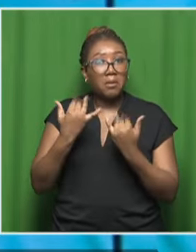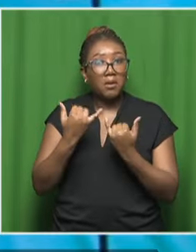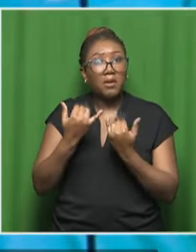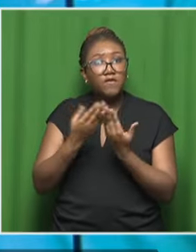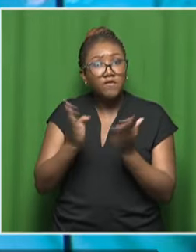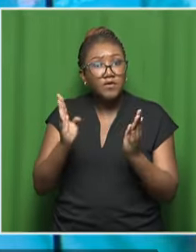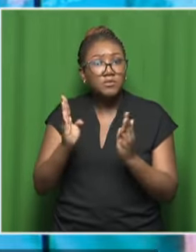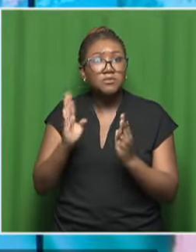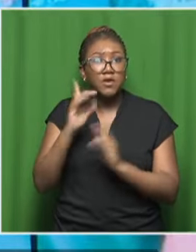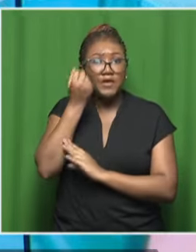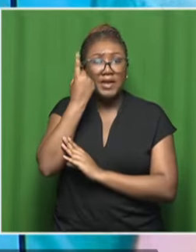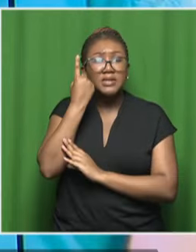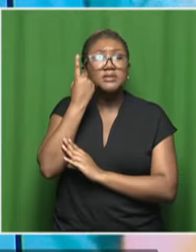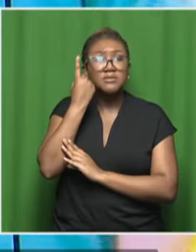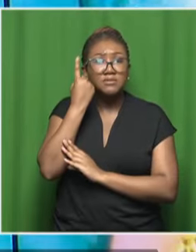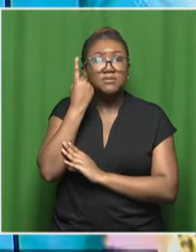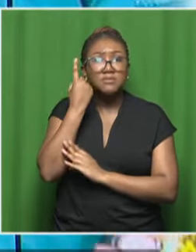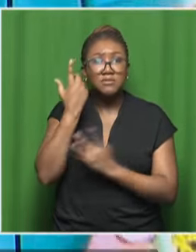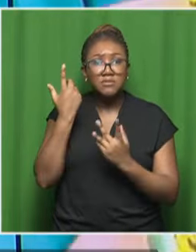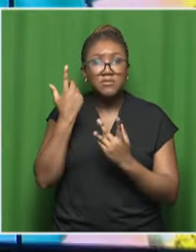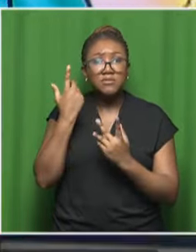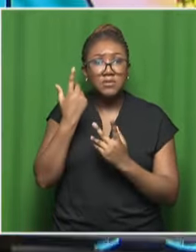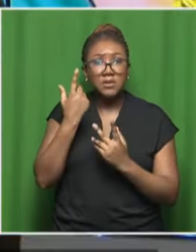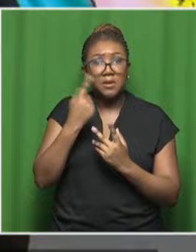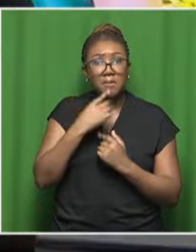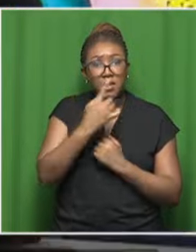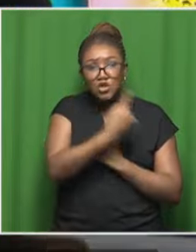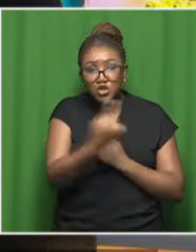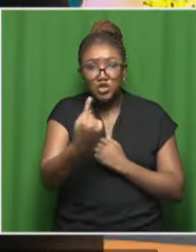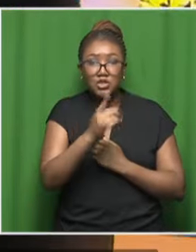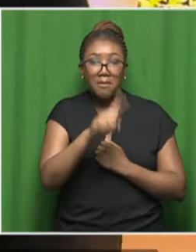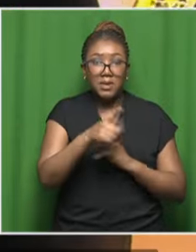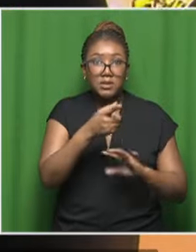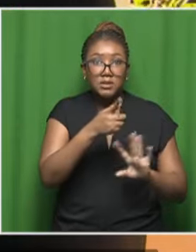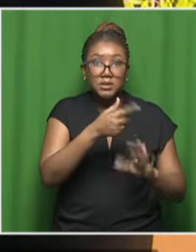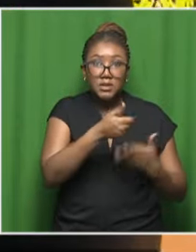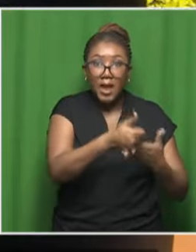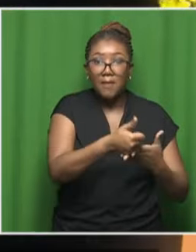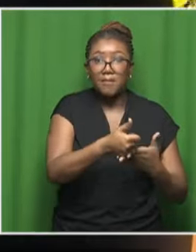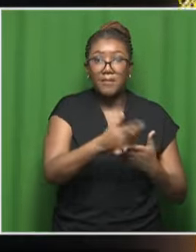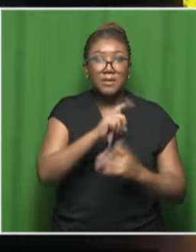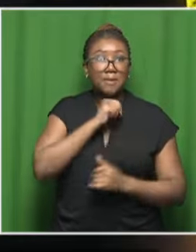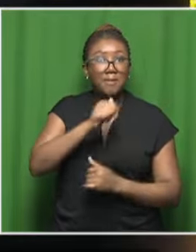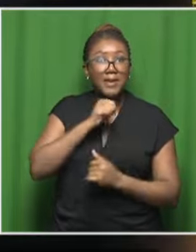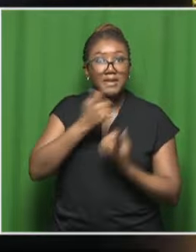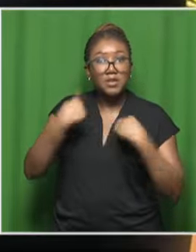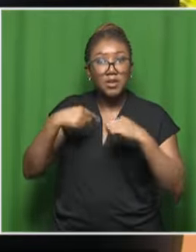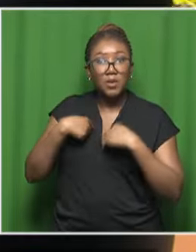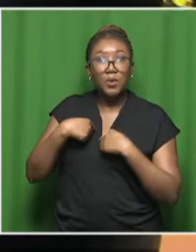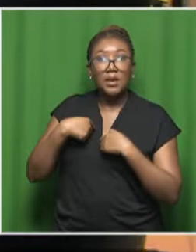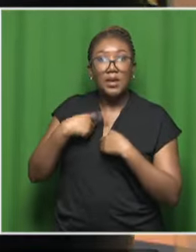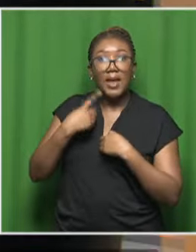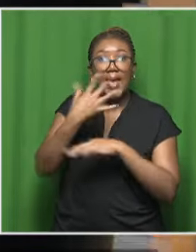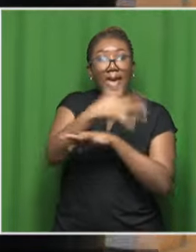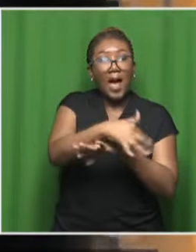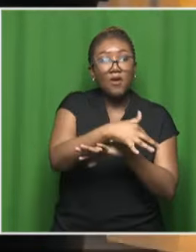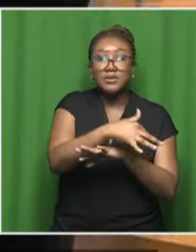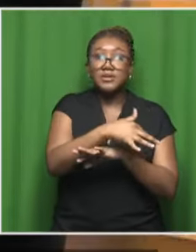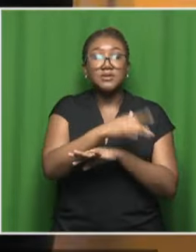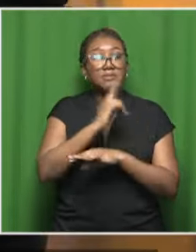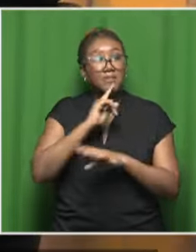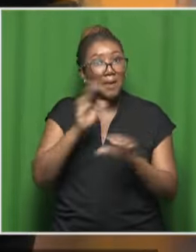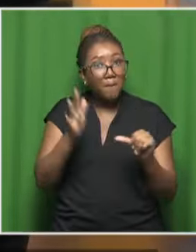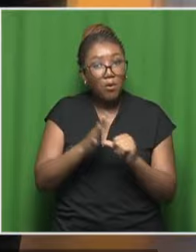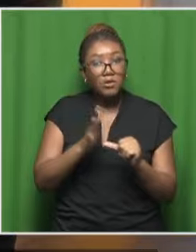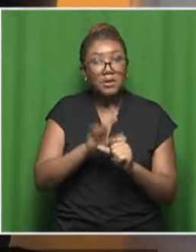just to speak about the importance of everyone doing their little bit to assist, even if it's not the Booth Foundation, but any other foundation, and just making a